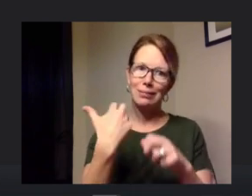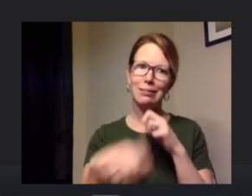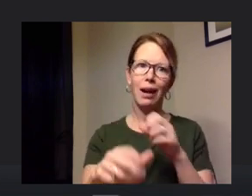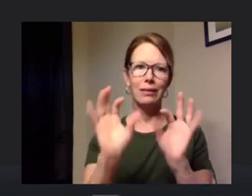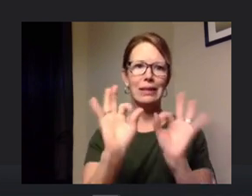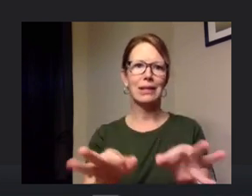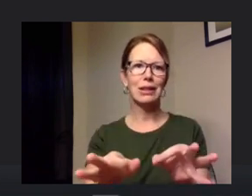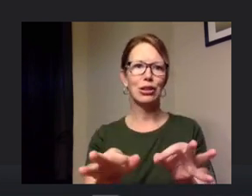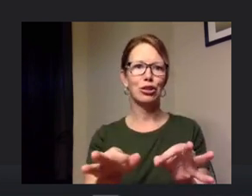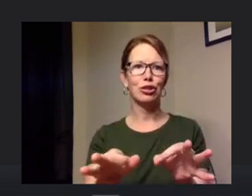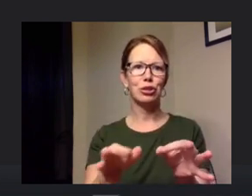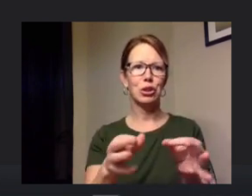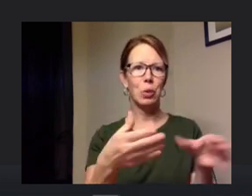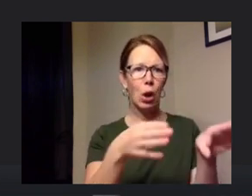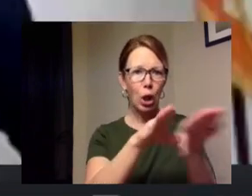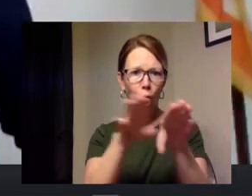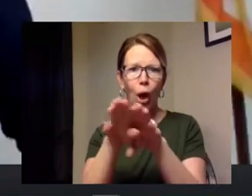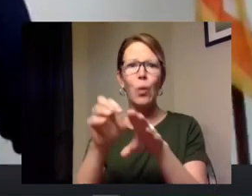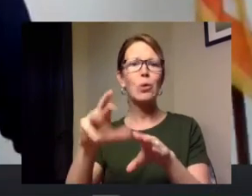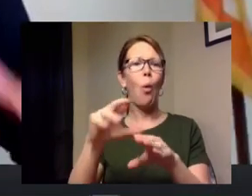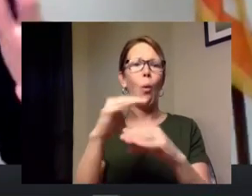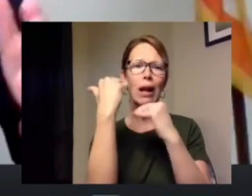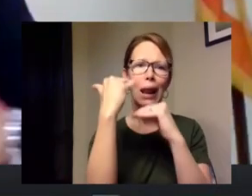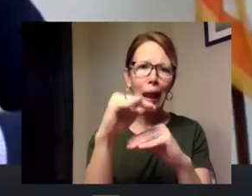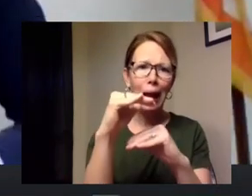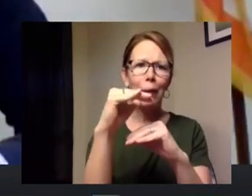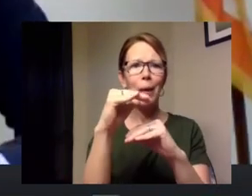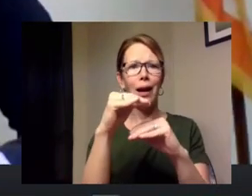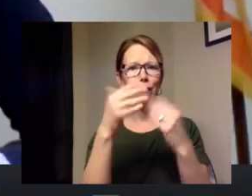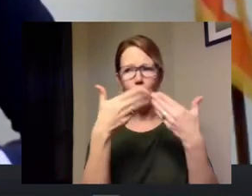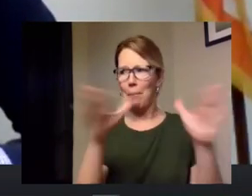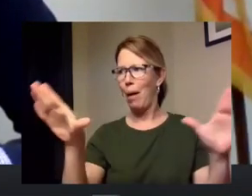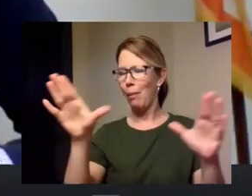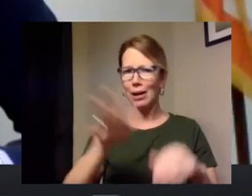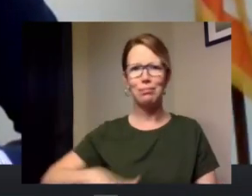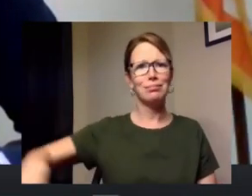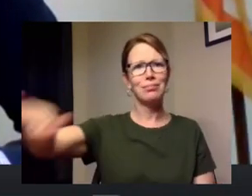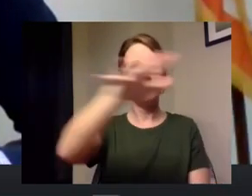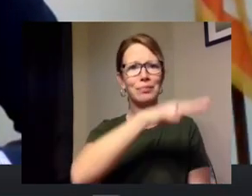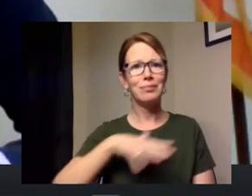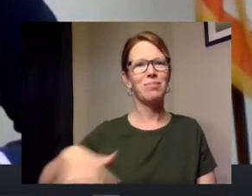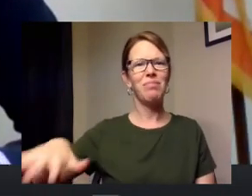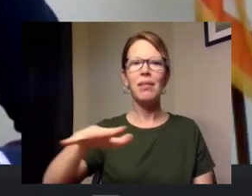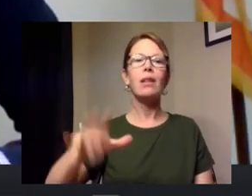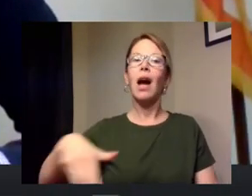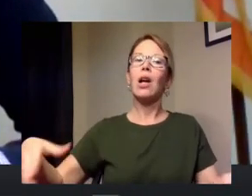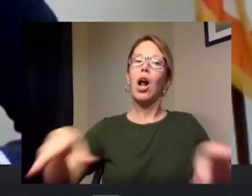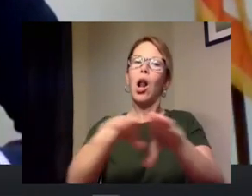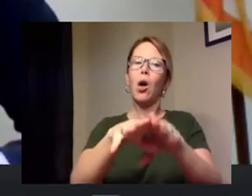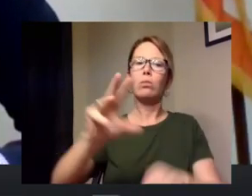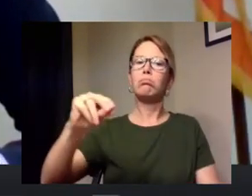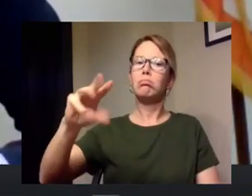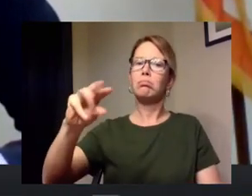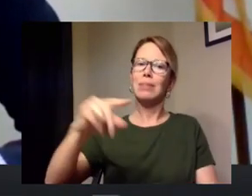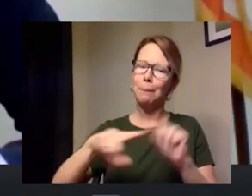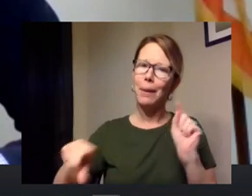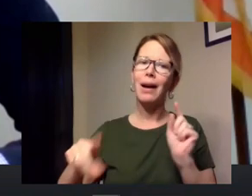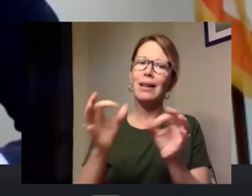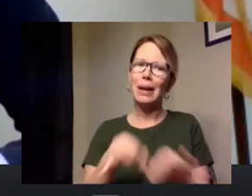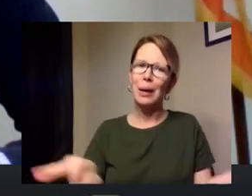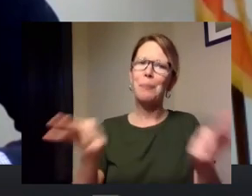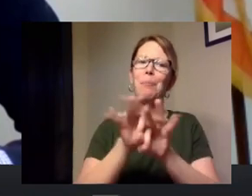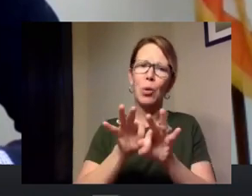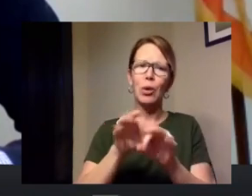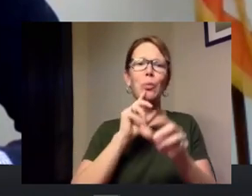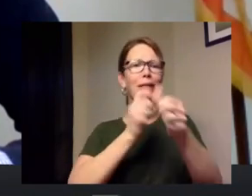close public spaces or limit access to public spaces we haven't closed those spaces yet but it's important that we follow